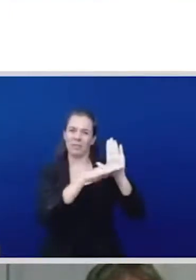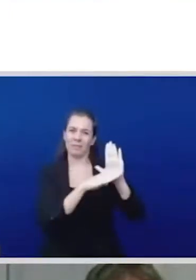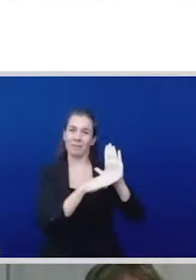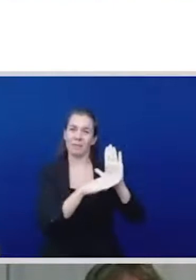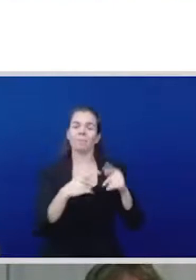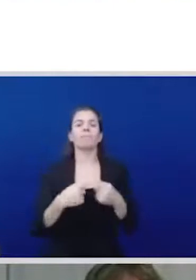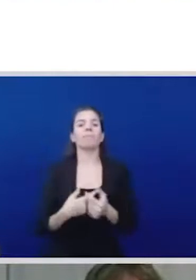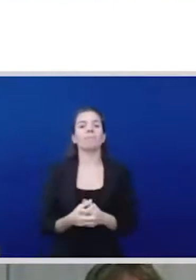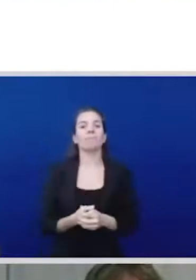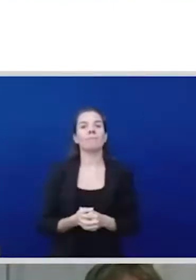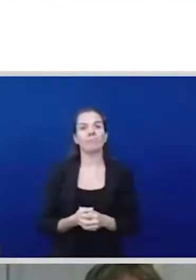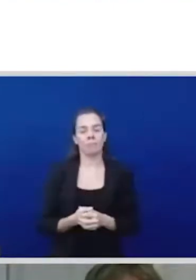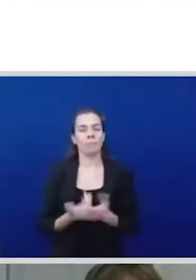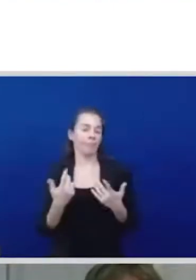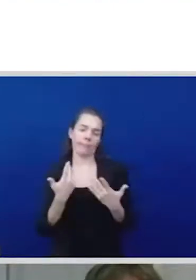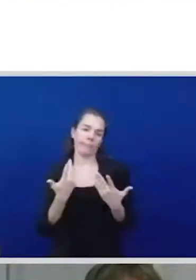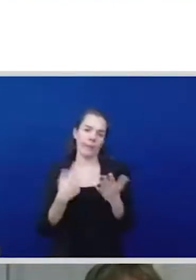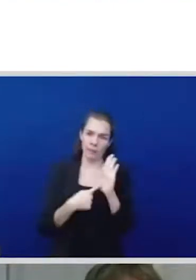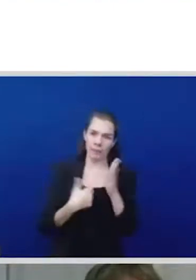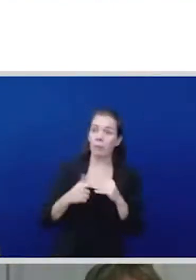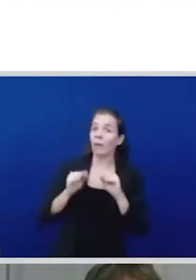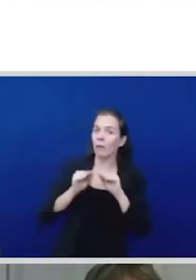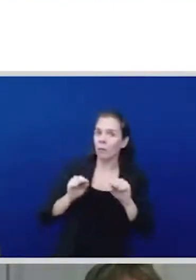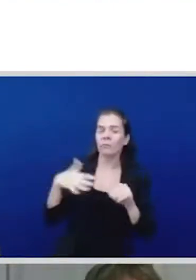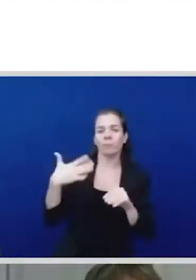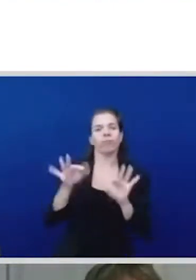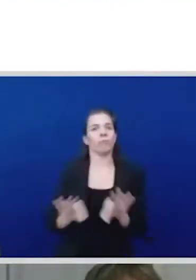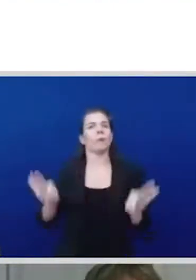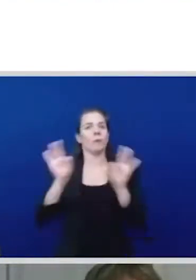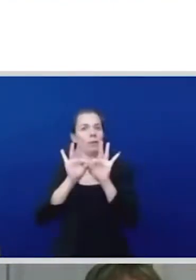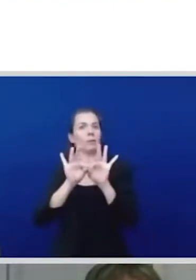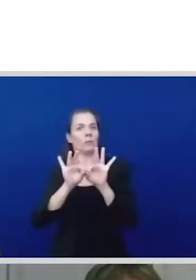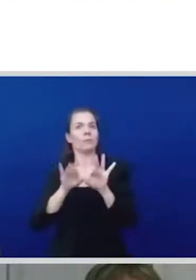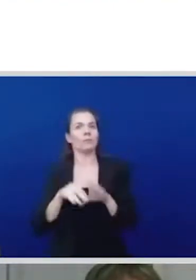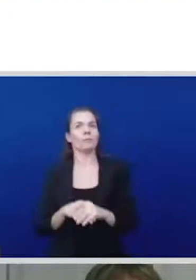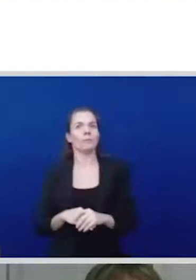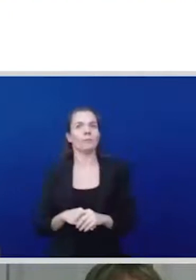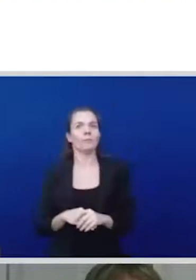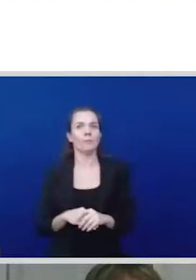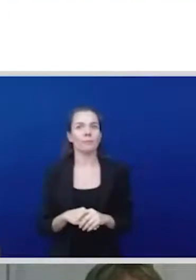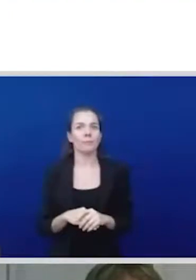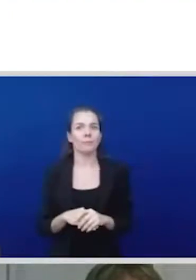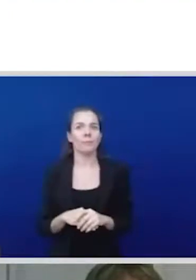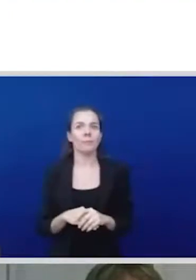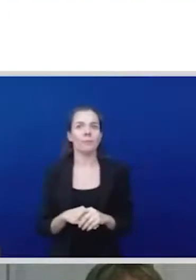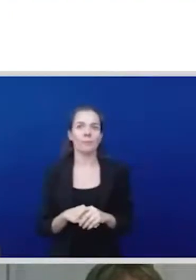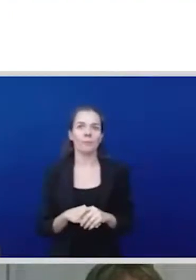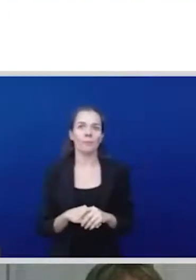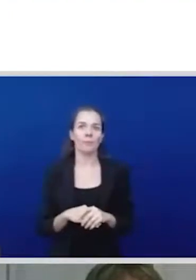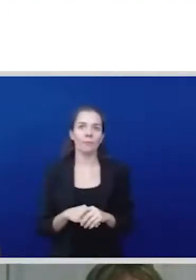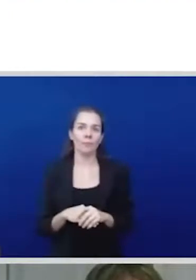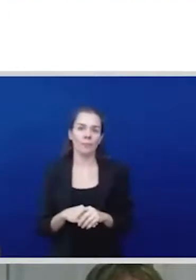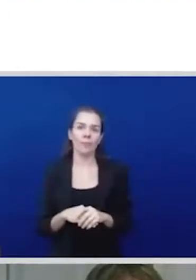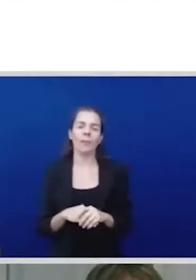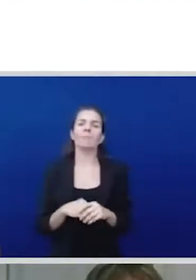without exploiting you you know we've got to really get that information out about exploitation but also about our rights of free